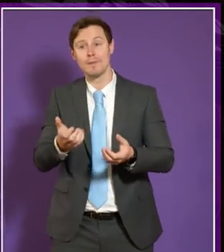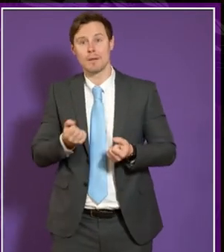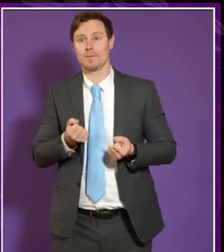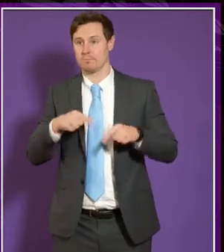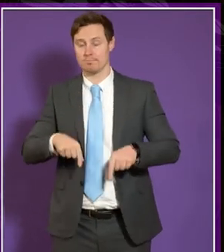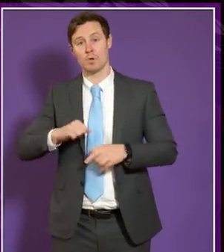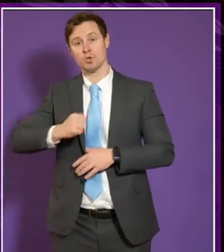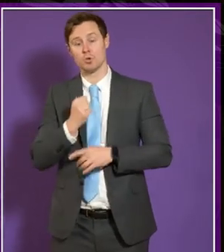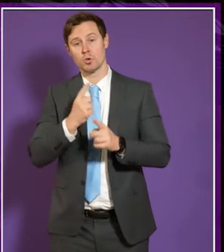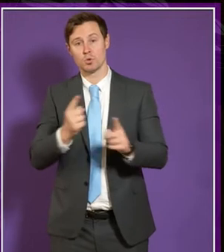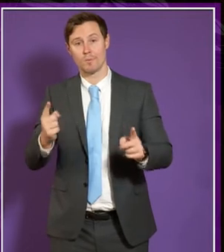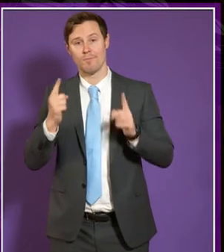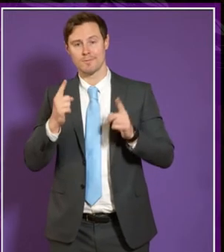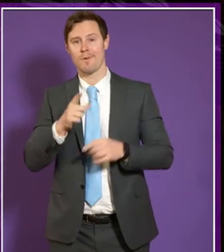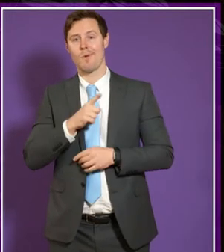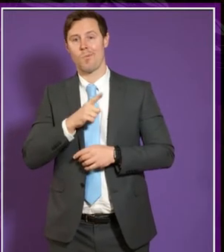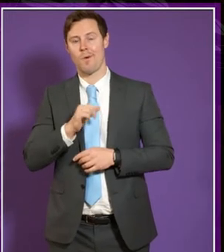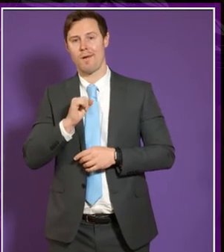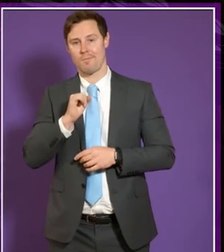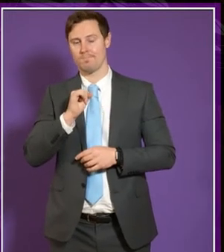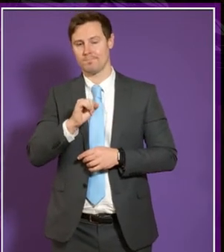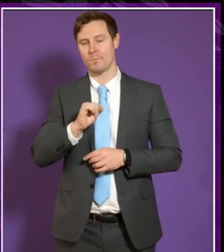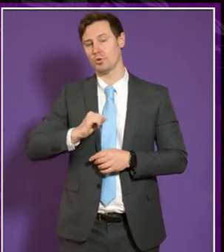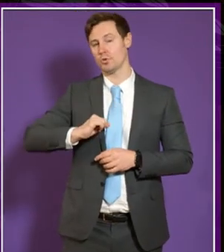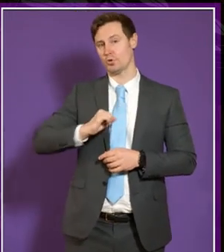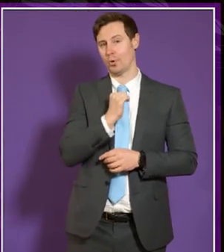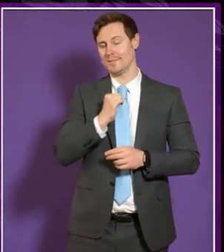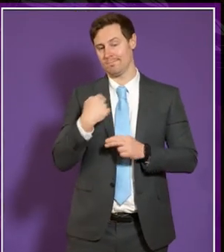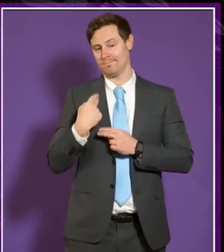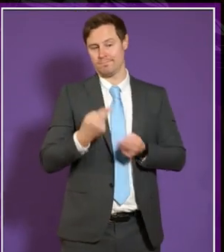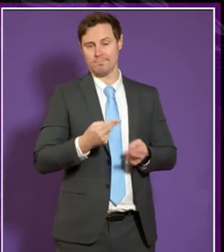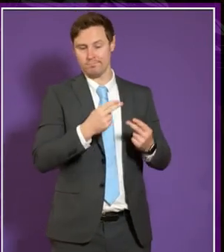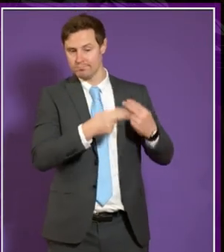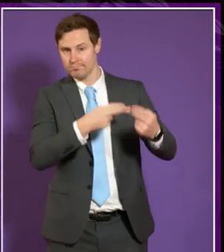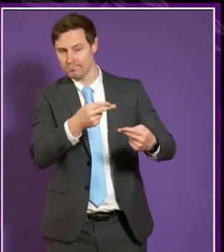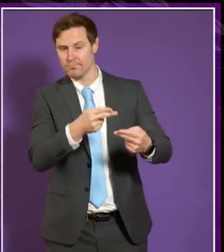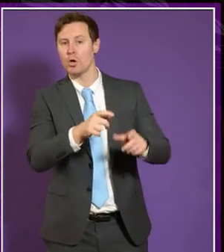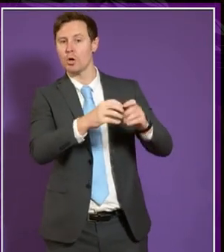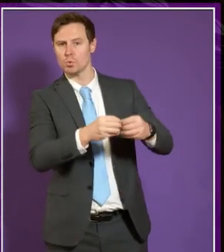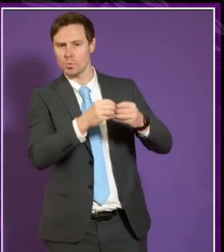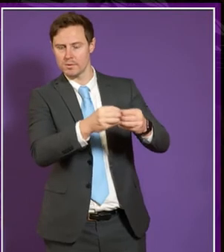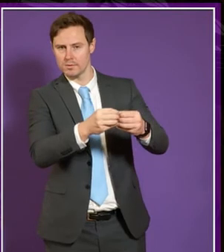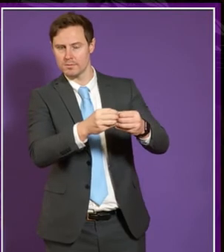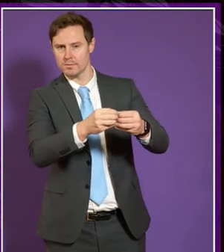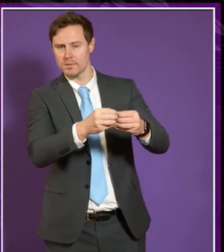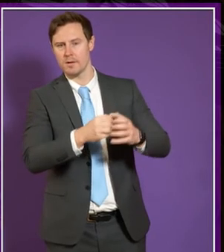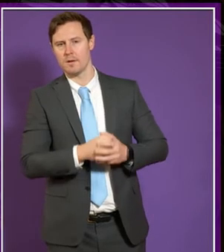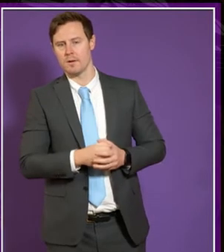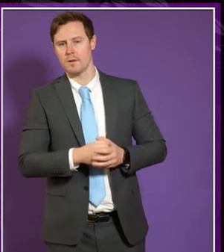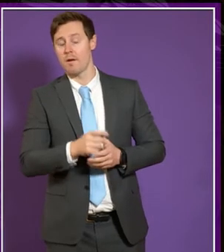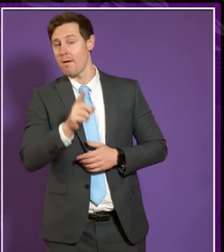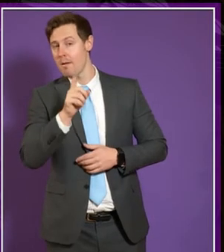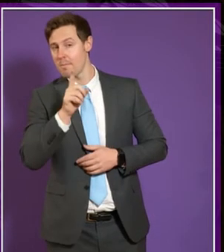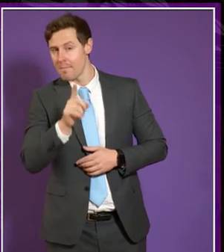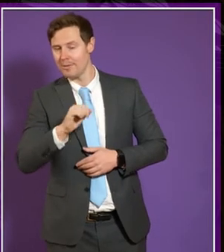scottish university has predominantly been from scottish domiciled based students um but of course scotland